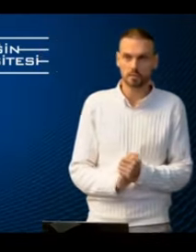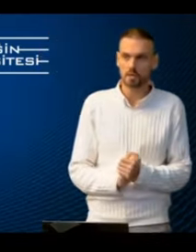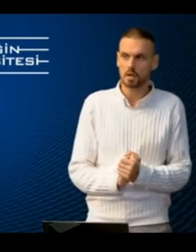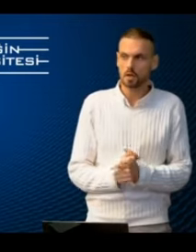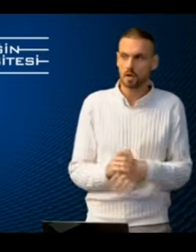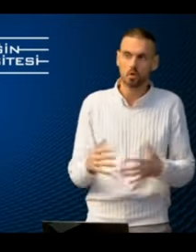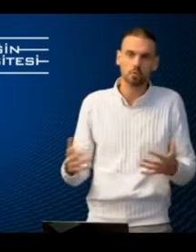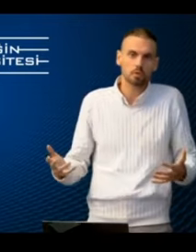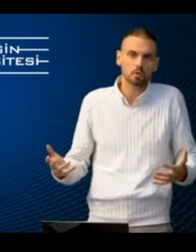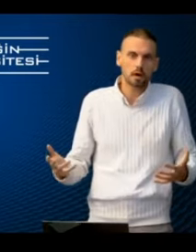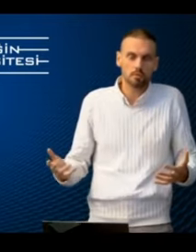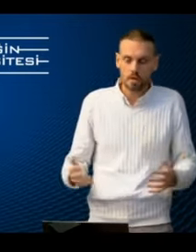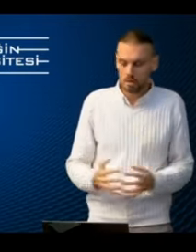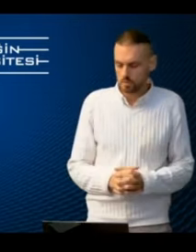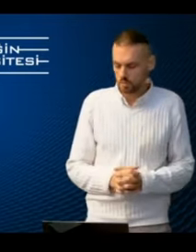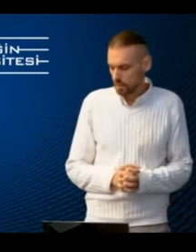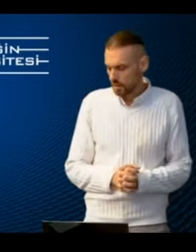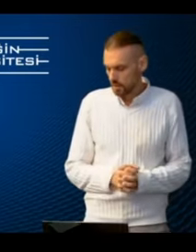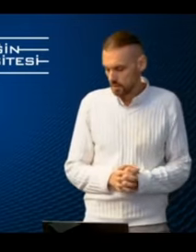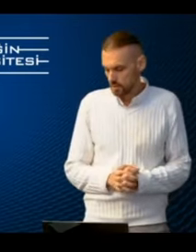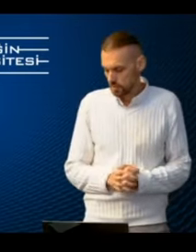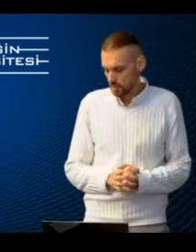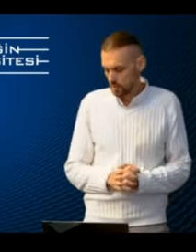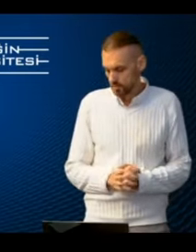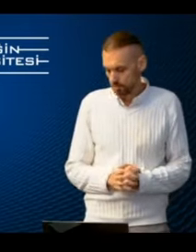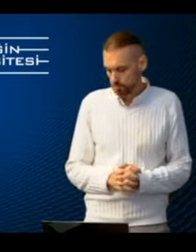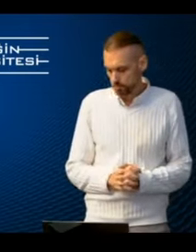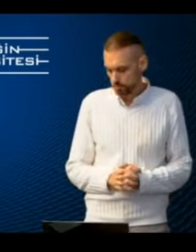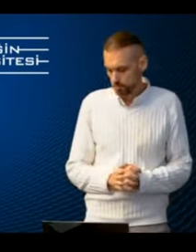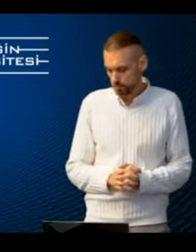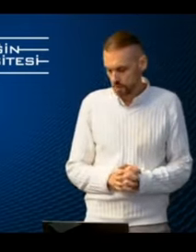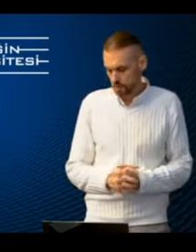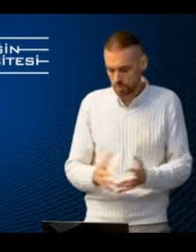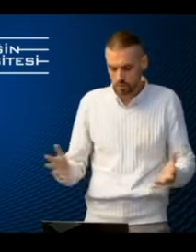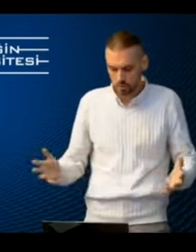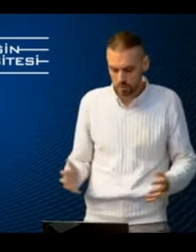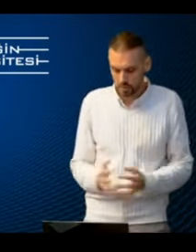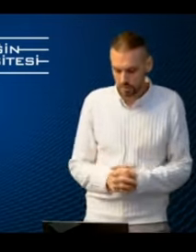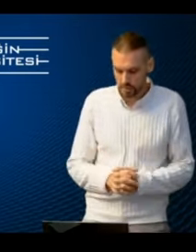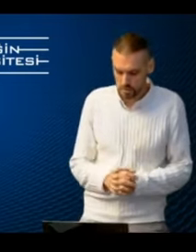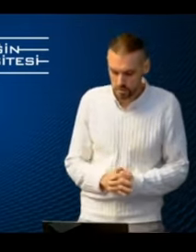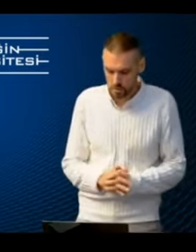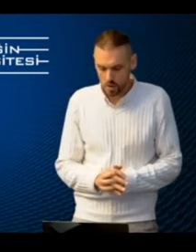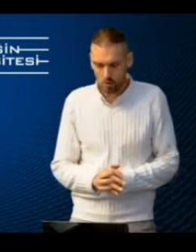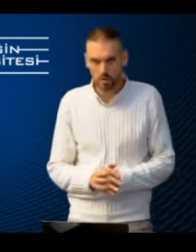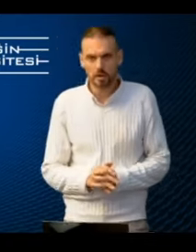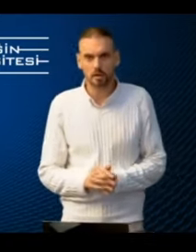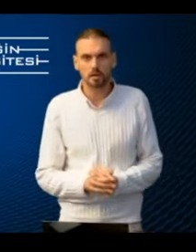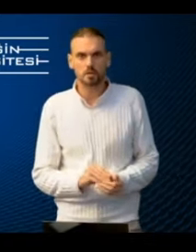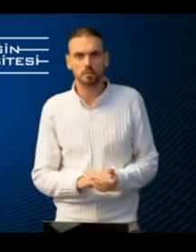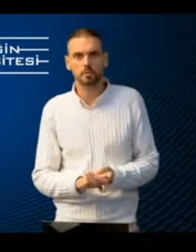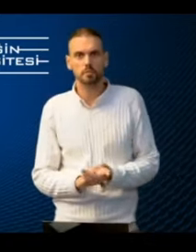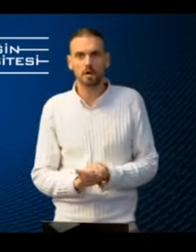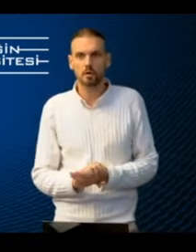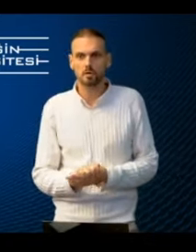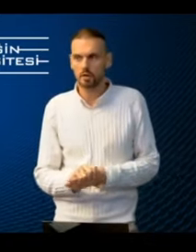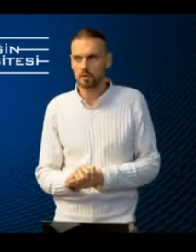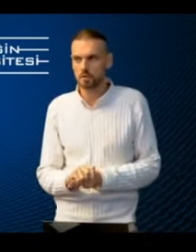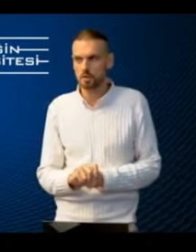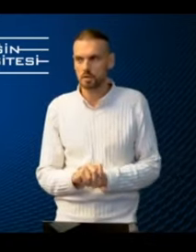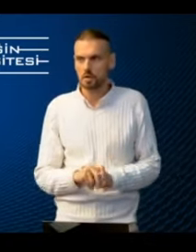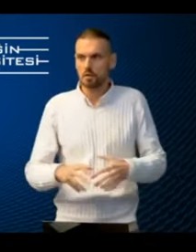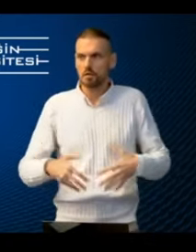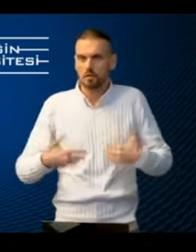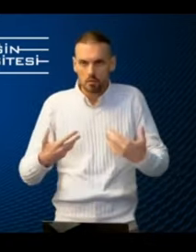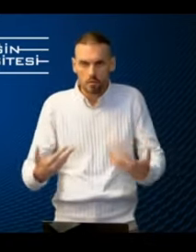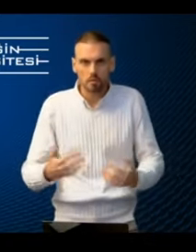perspectives i hope we will come to a um to the world of aviation where airlines will be proud to